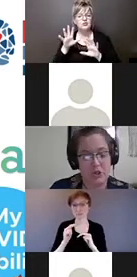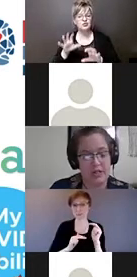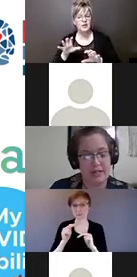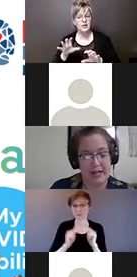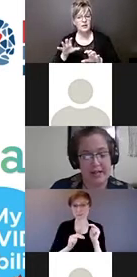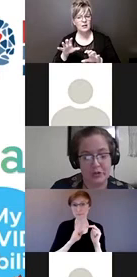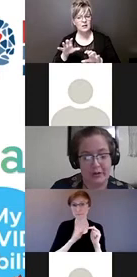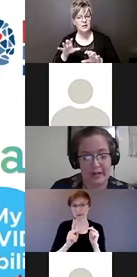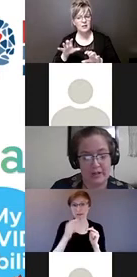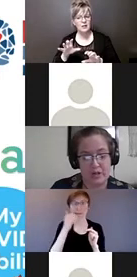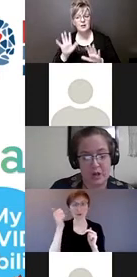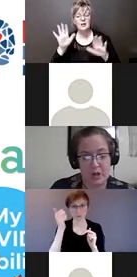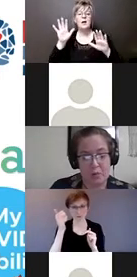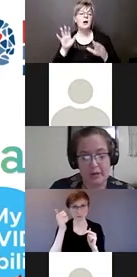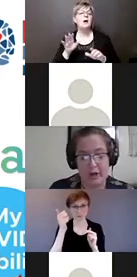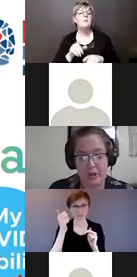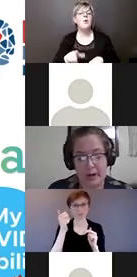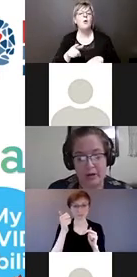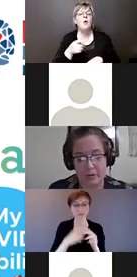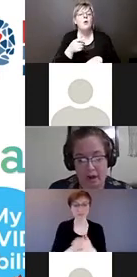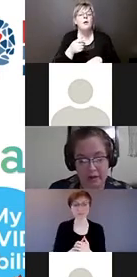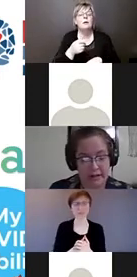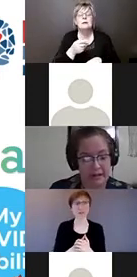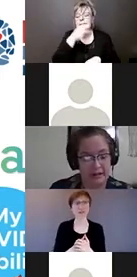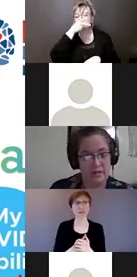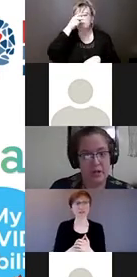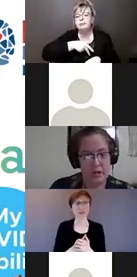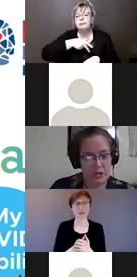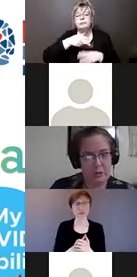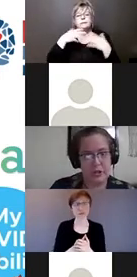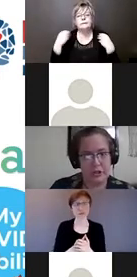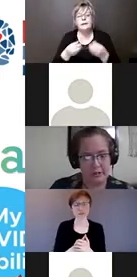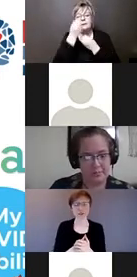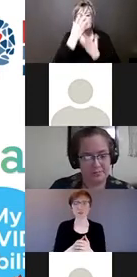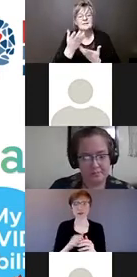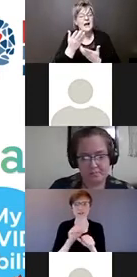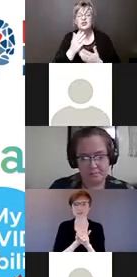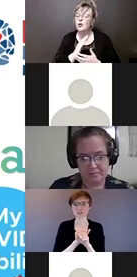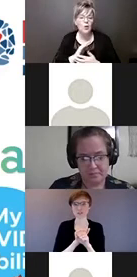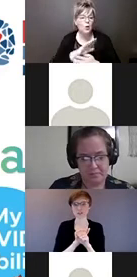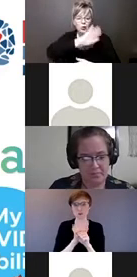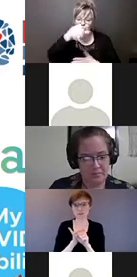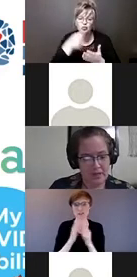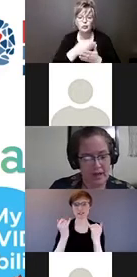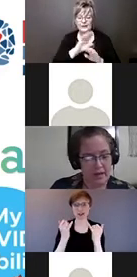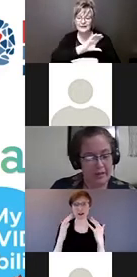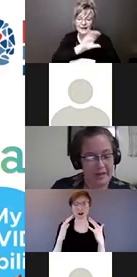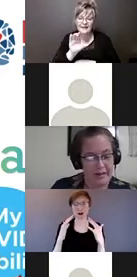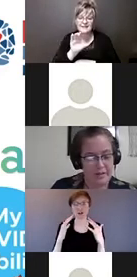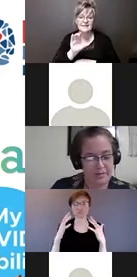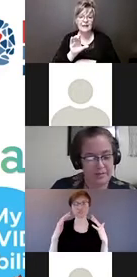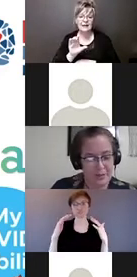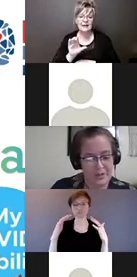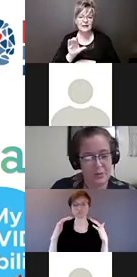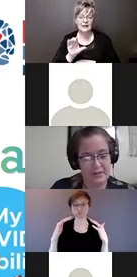Not just a catchphrase, but a contract with all Canadians to ensure that